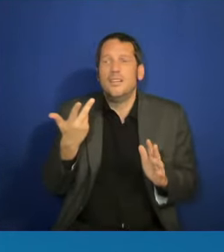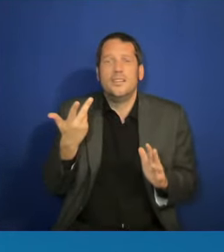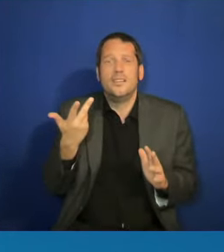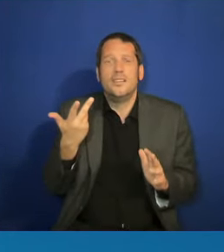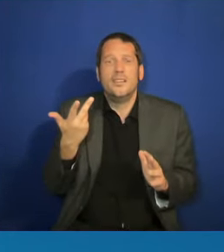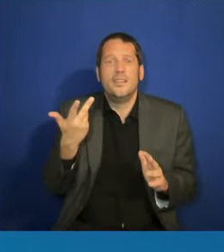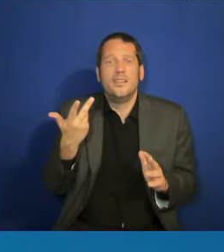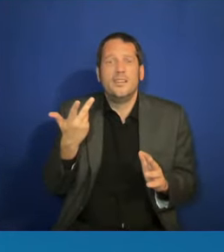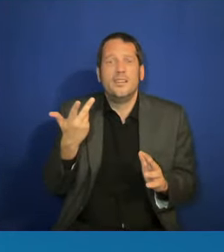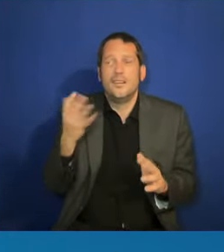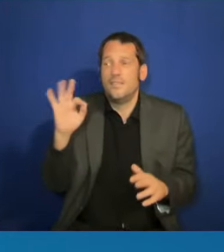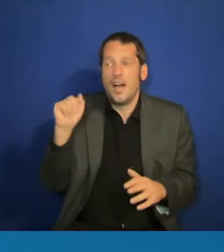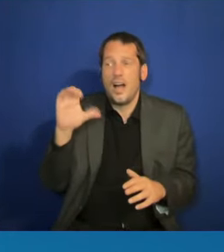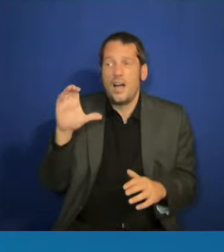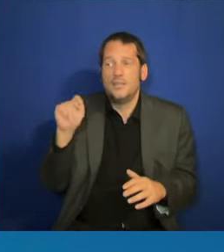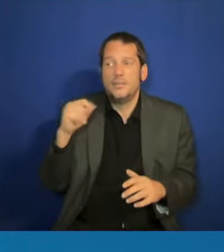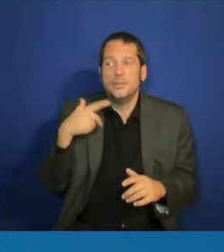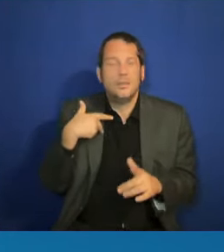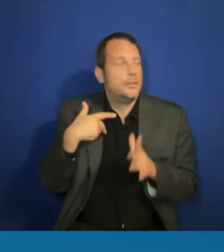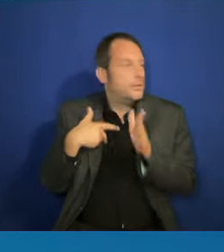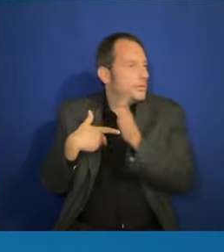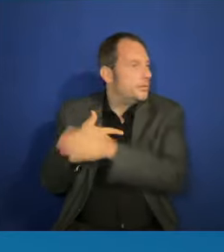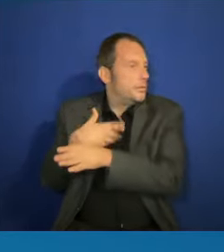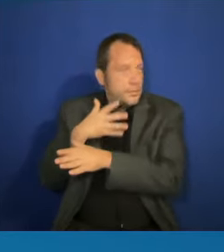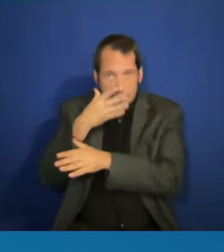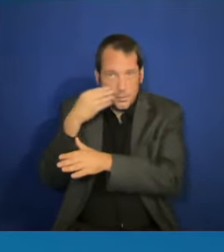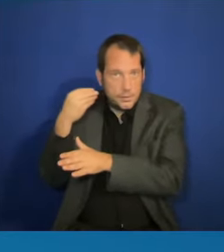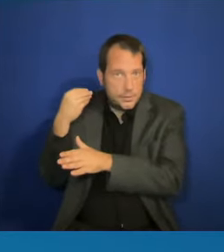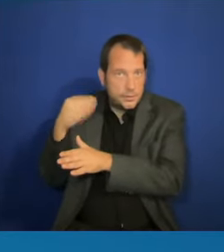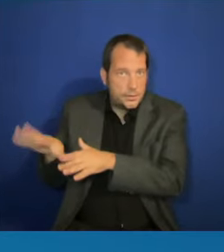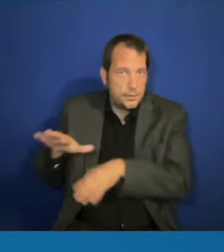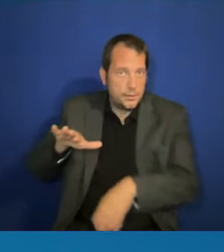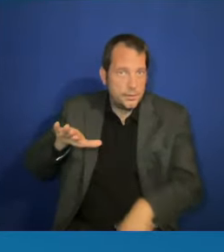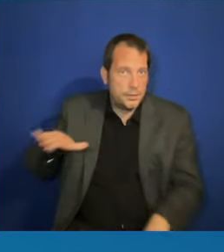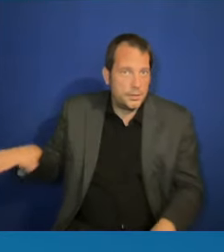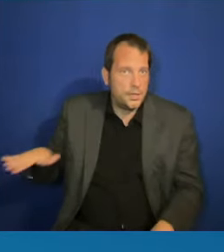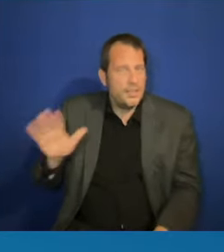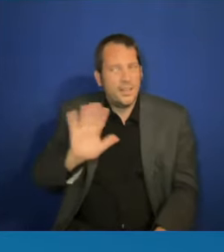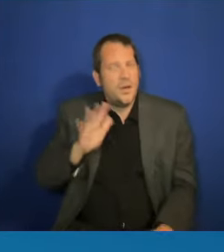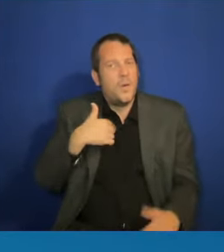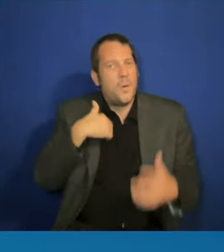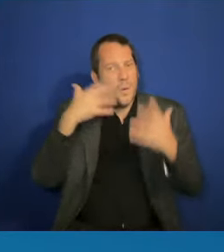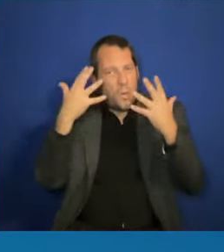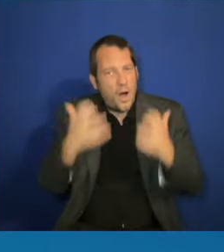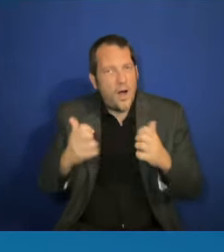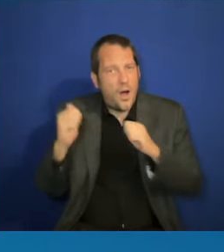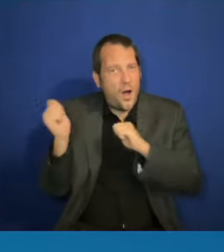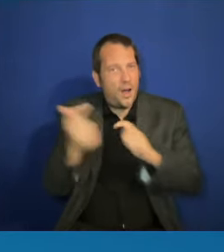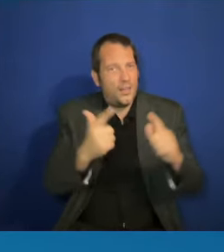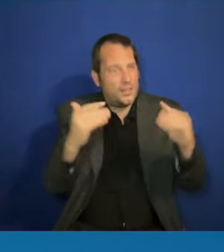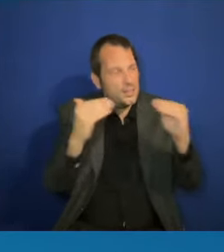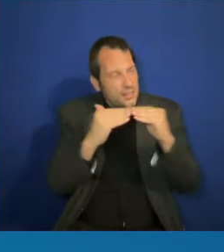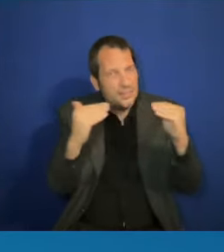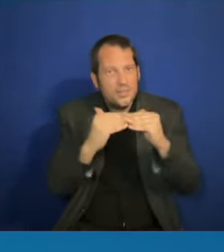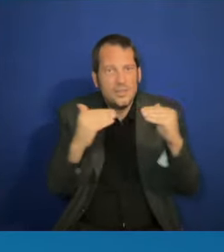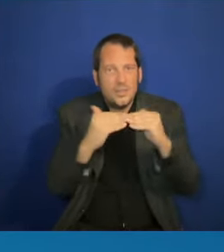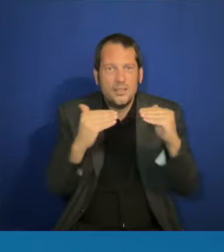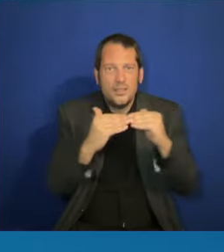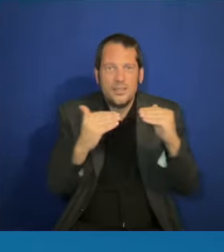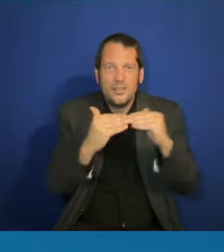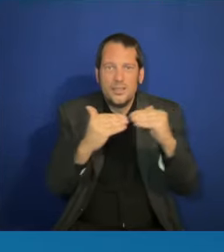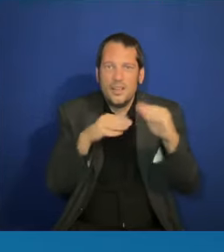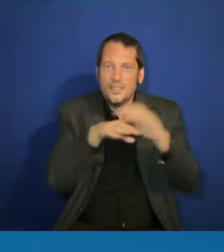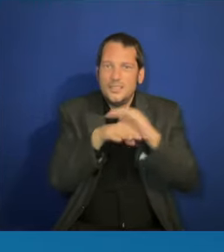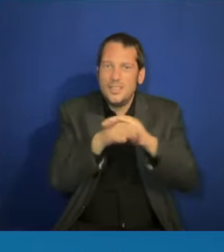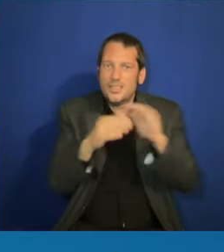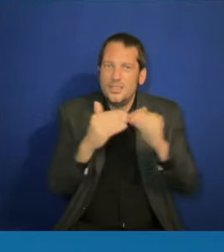amount or access to equal, but not everyone starts out on the same base. And we got to pay attention to